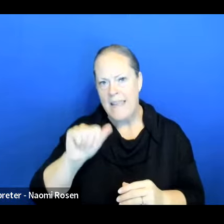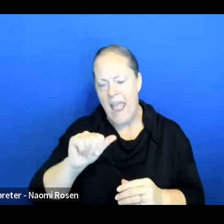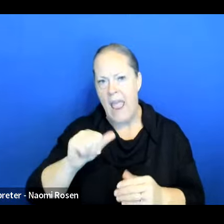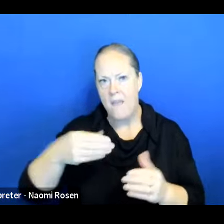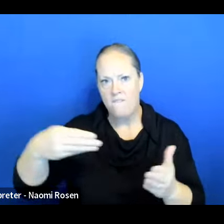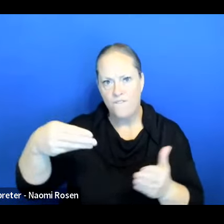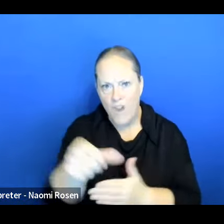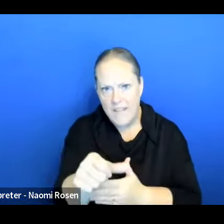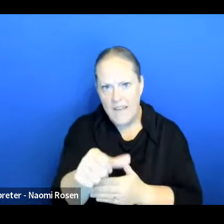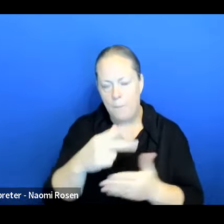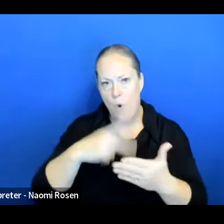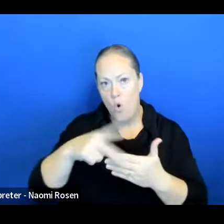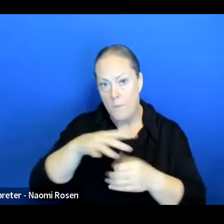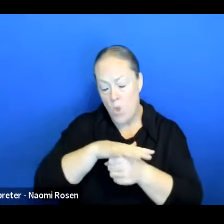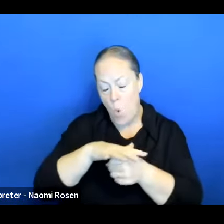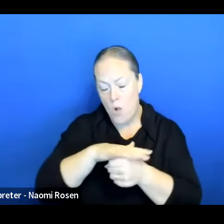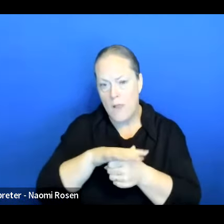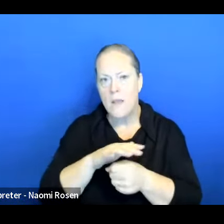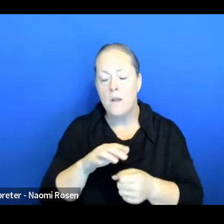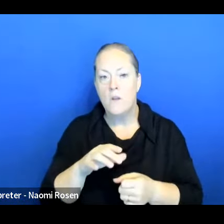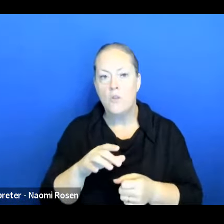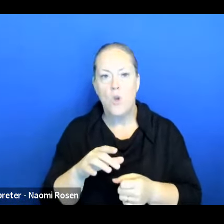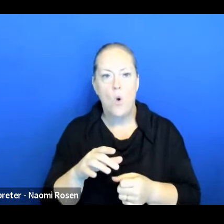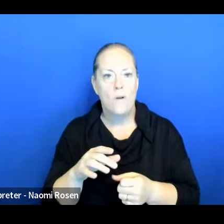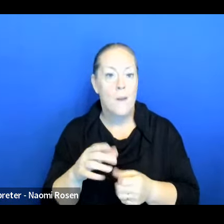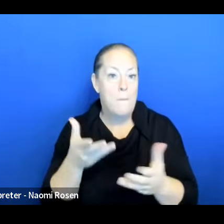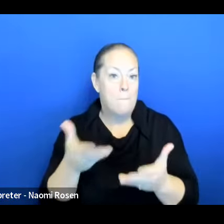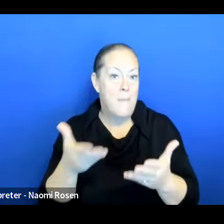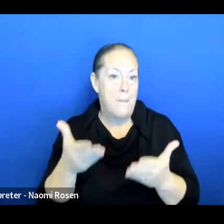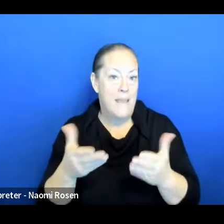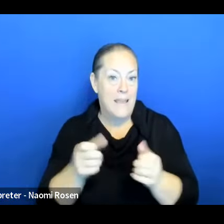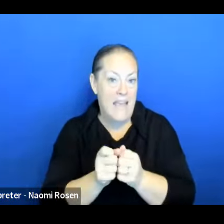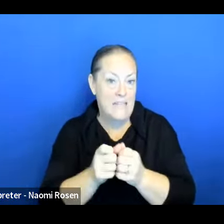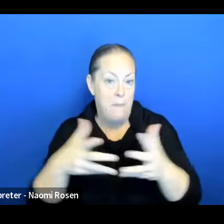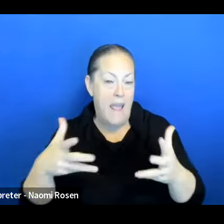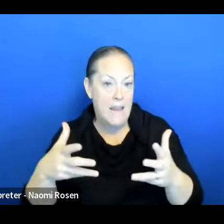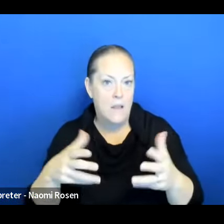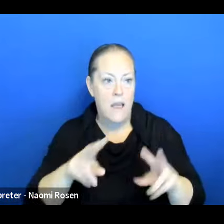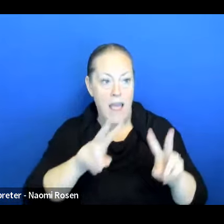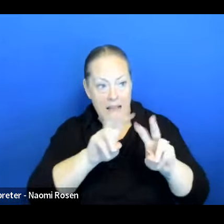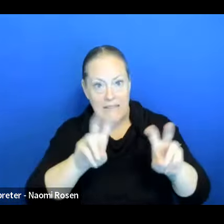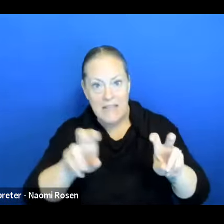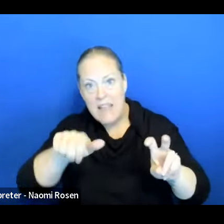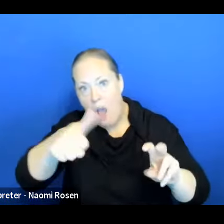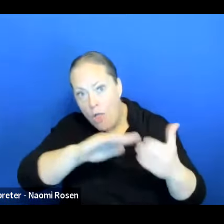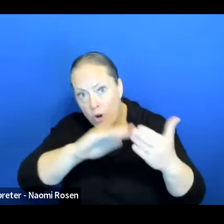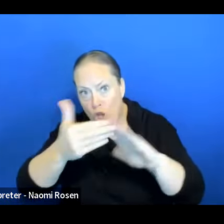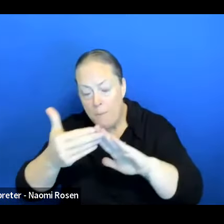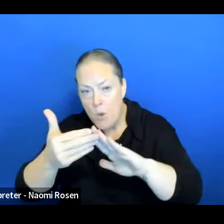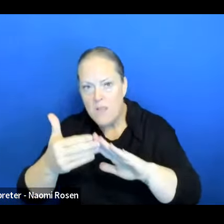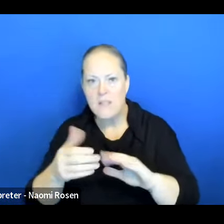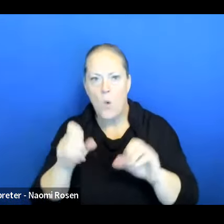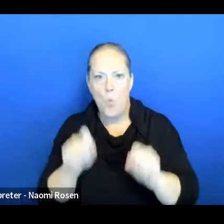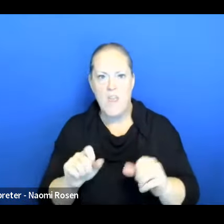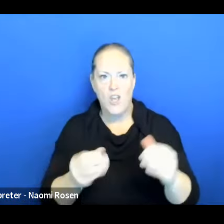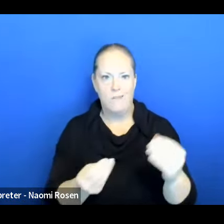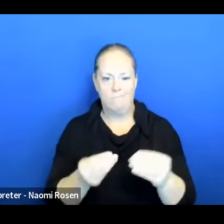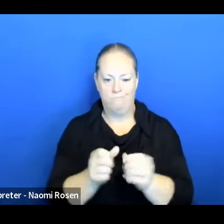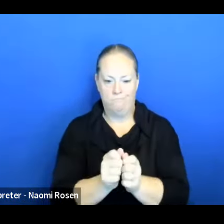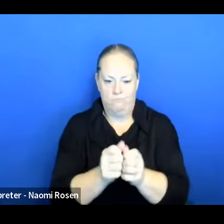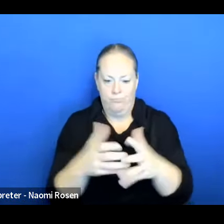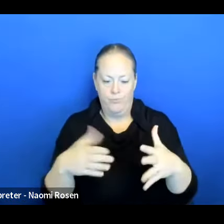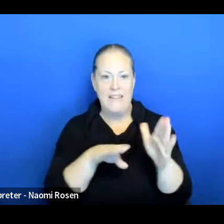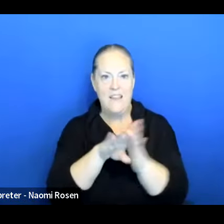just to expand for, you know, do an assessment of other communities that are in need and to expand those programs that could be helpful for